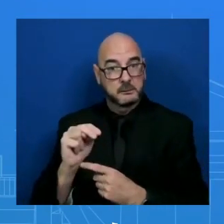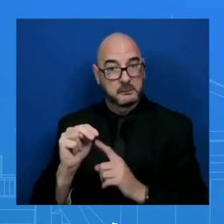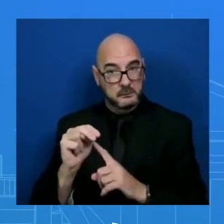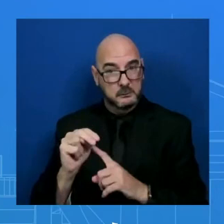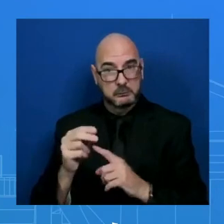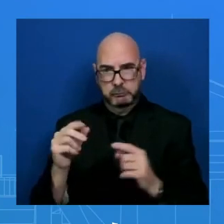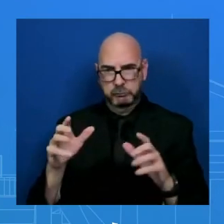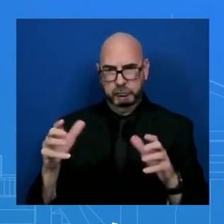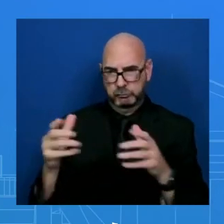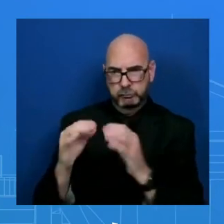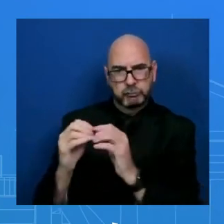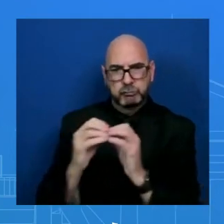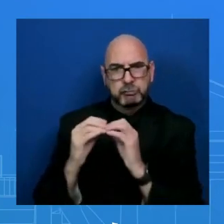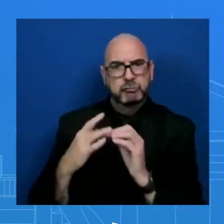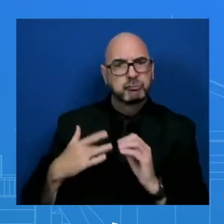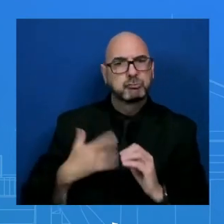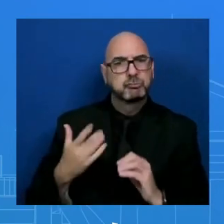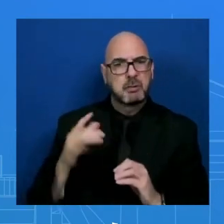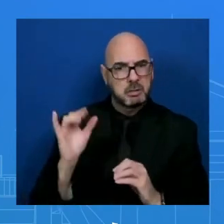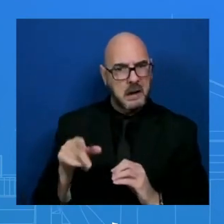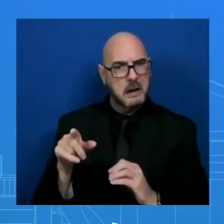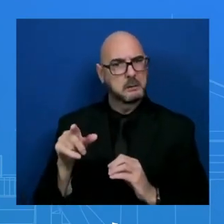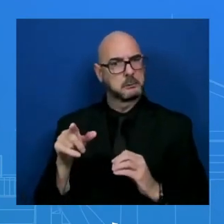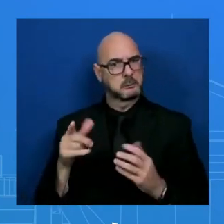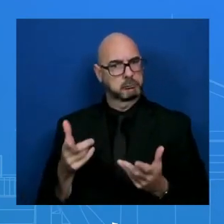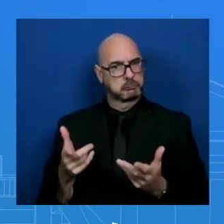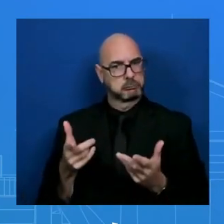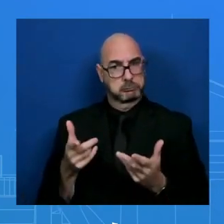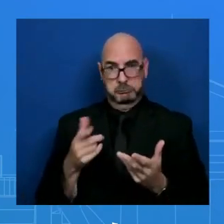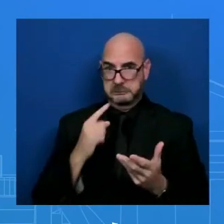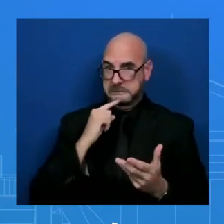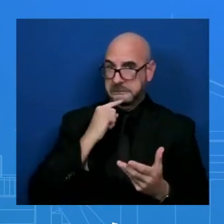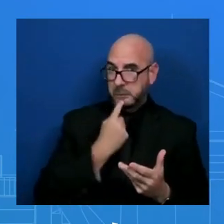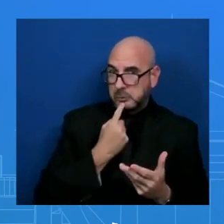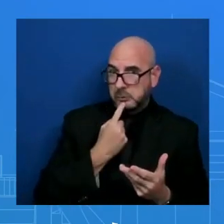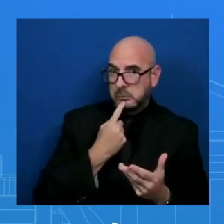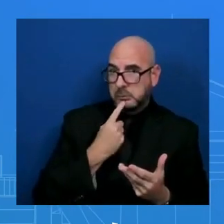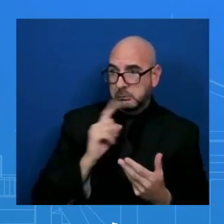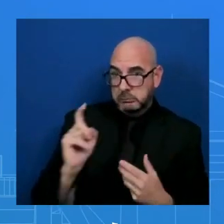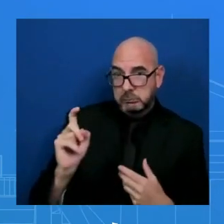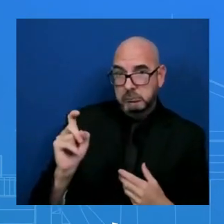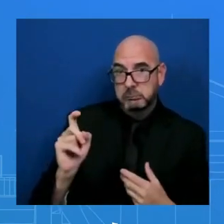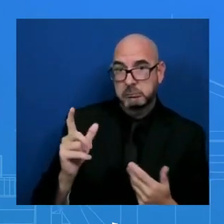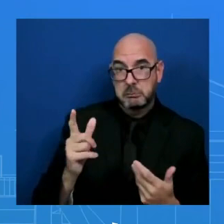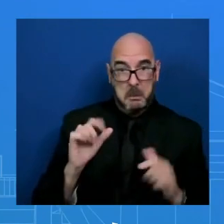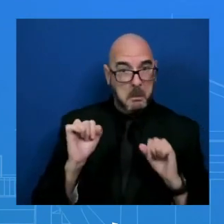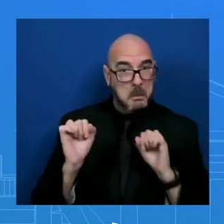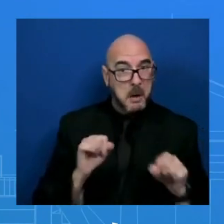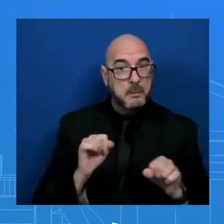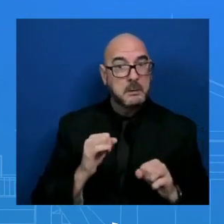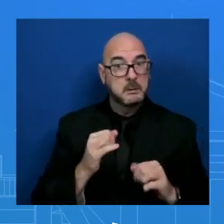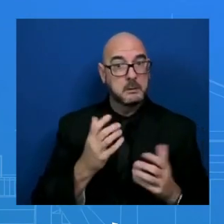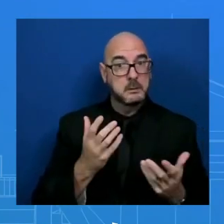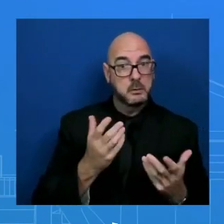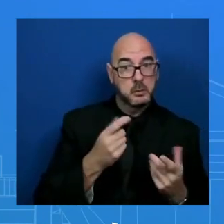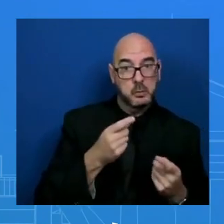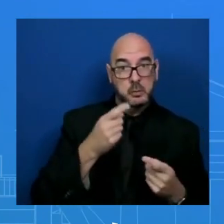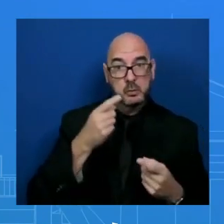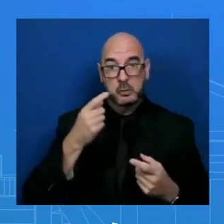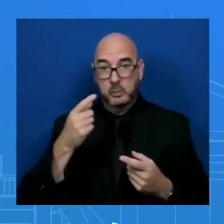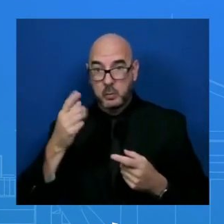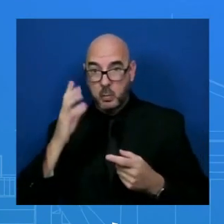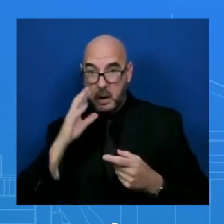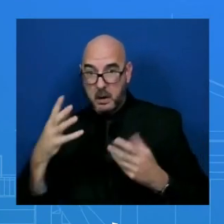just a routine call, and maybe a serious tips towards normalization between Israel and Saudi Arabia? And will the President meet with the conference